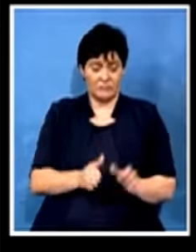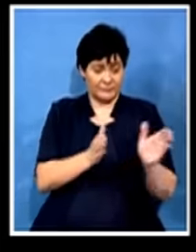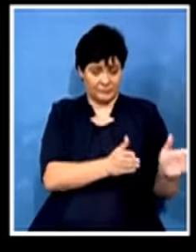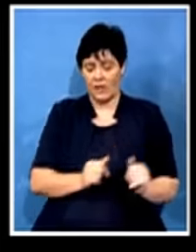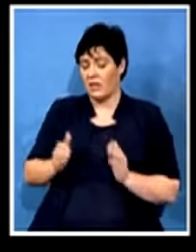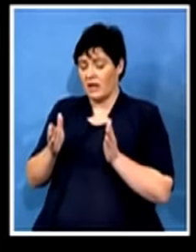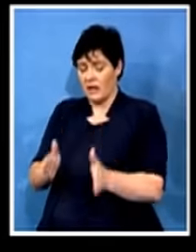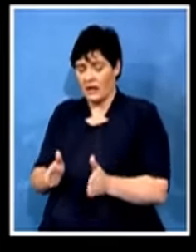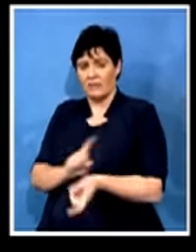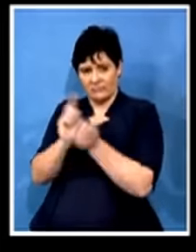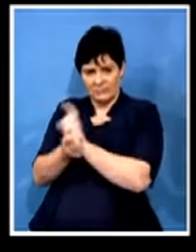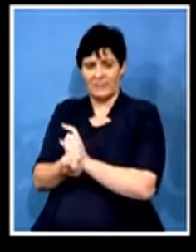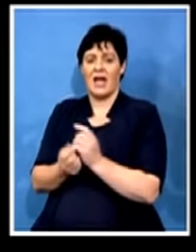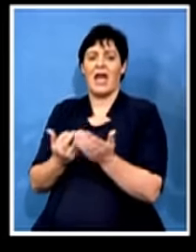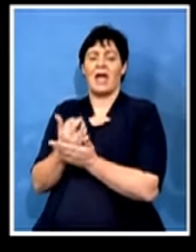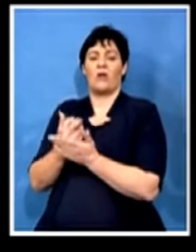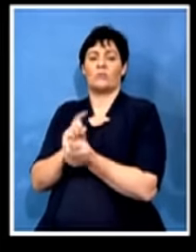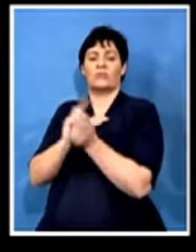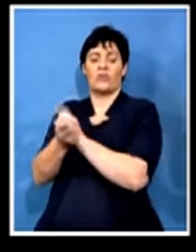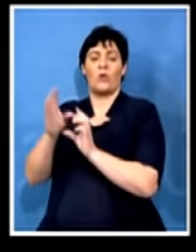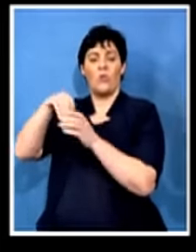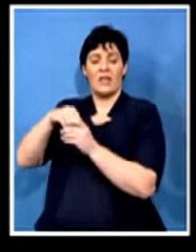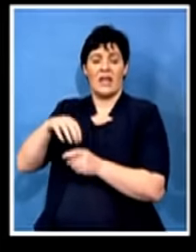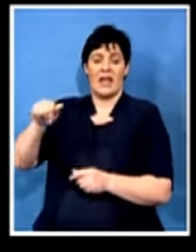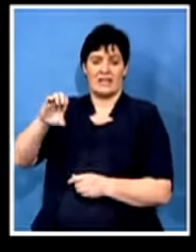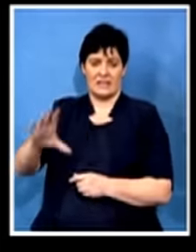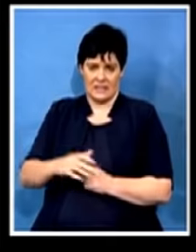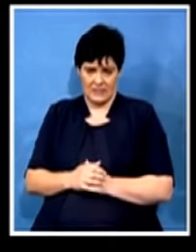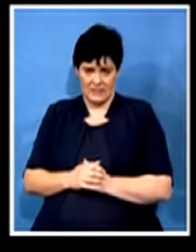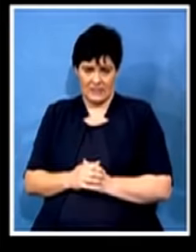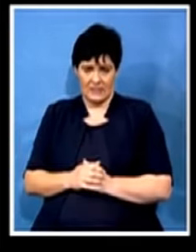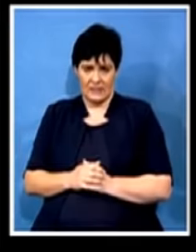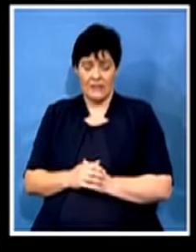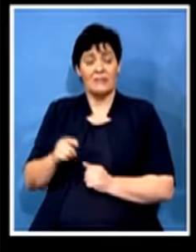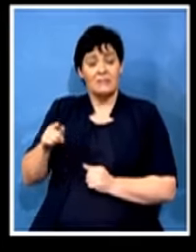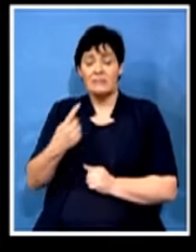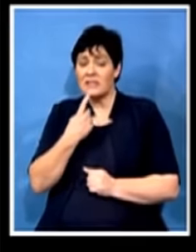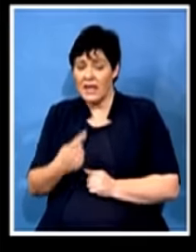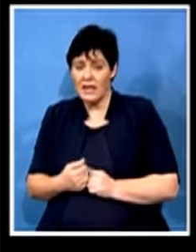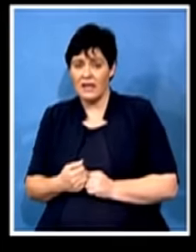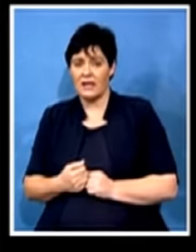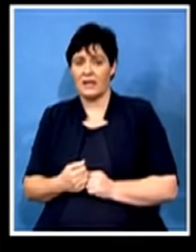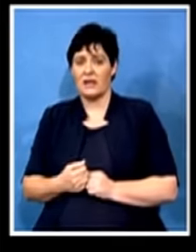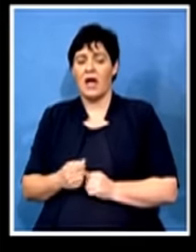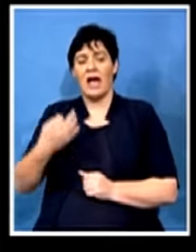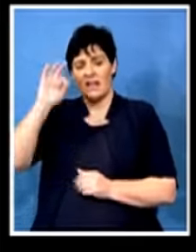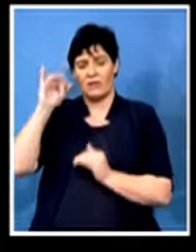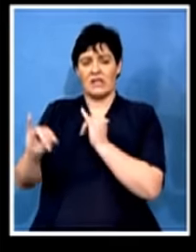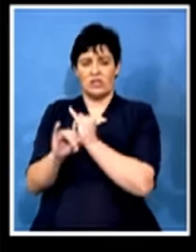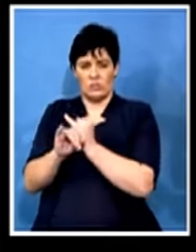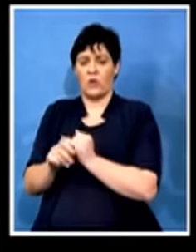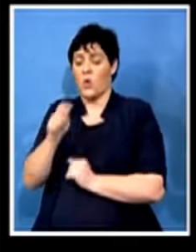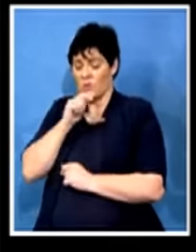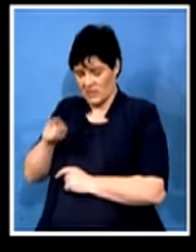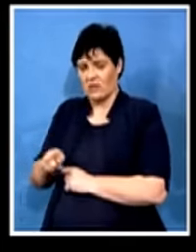ANC, which says that their state institutions are now being used to prosecute those